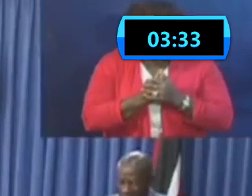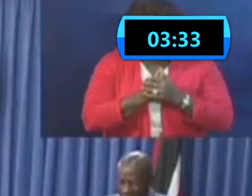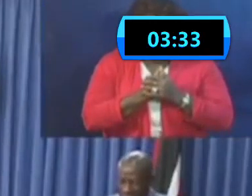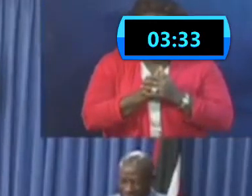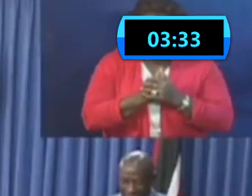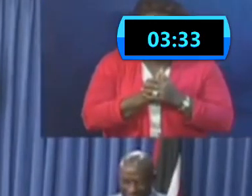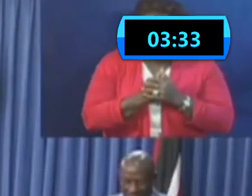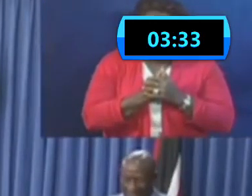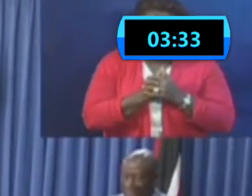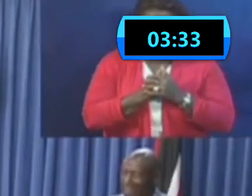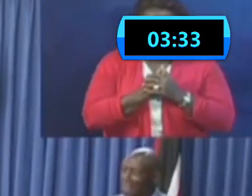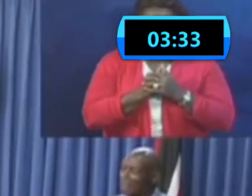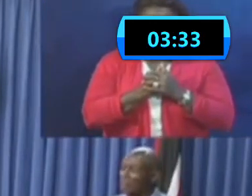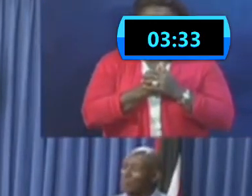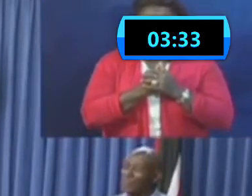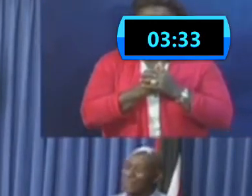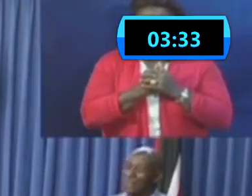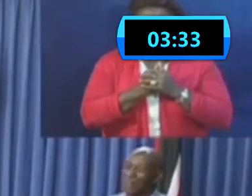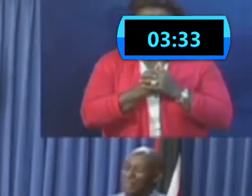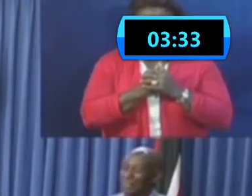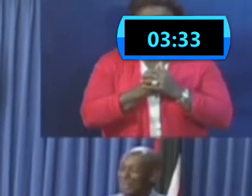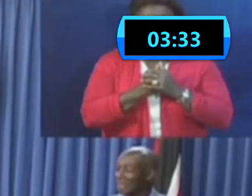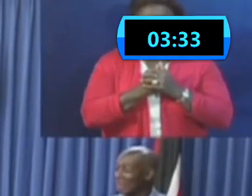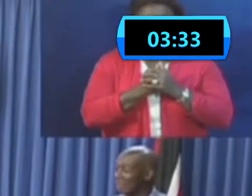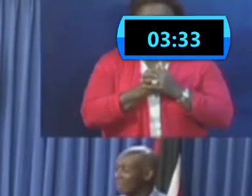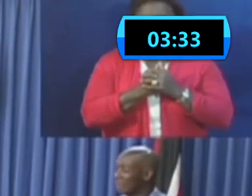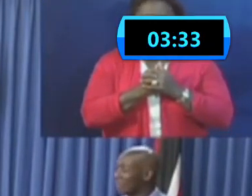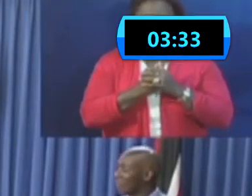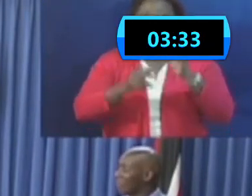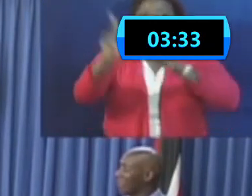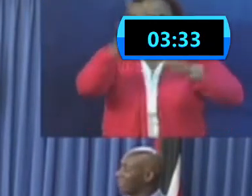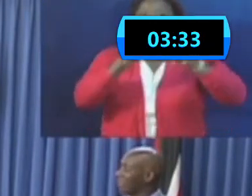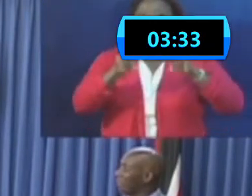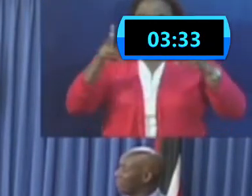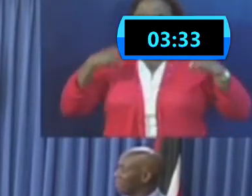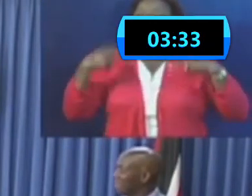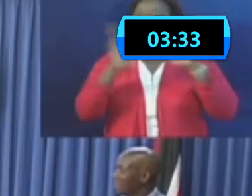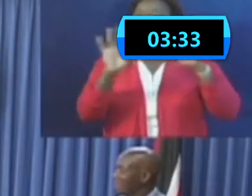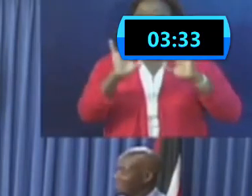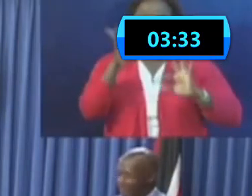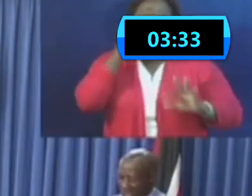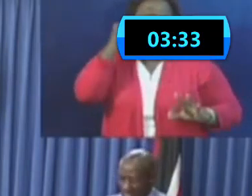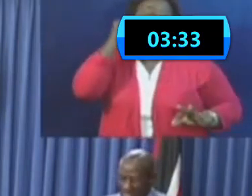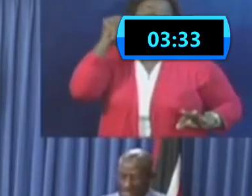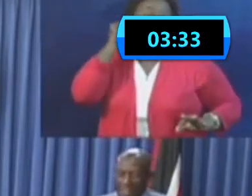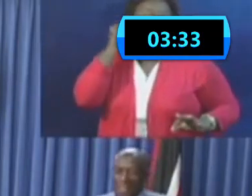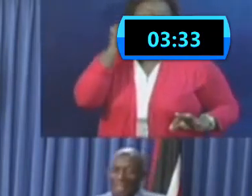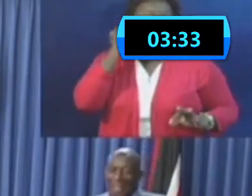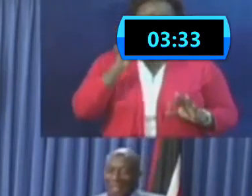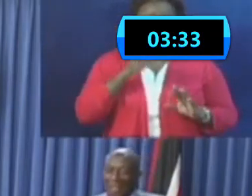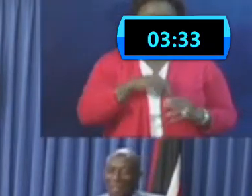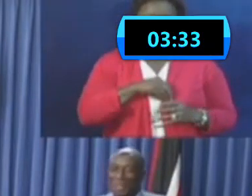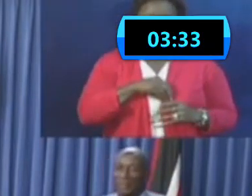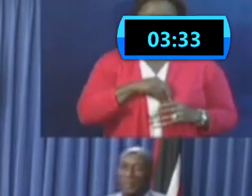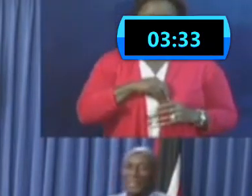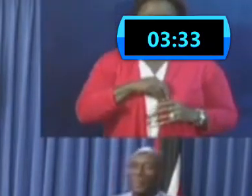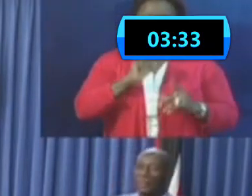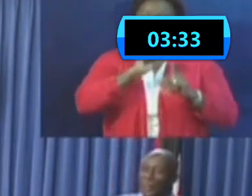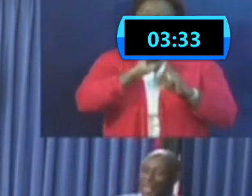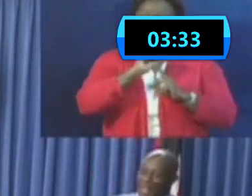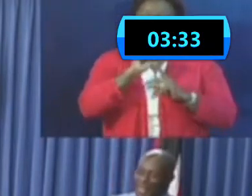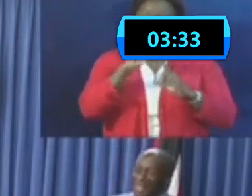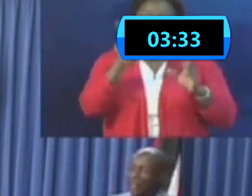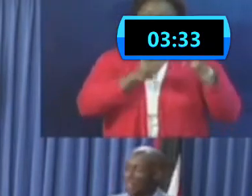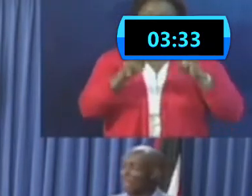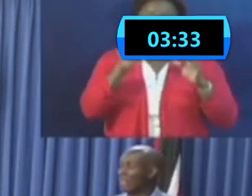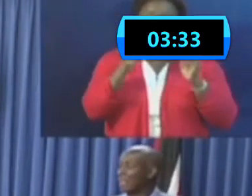The socially displaced, what's the correct term for that? Socially displaced. Yeah. They would